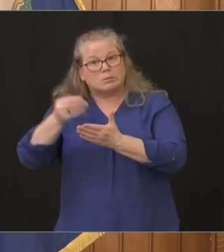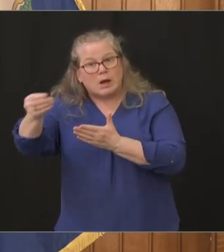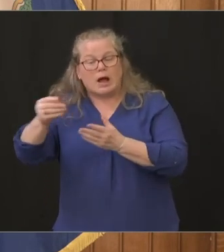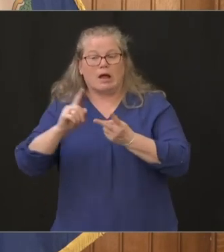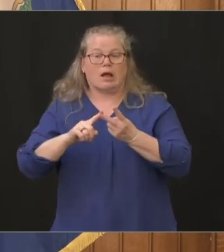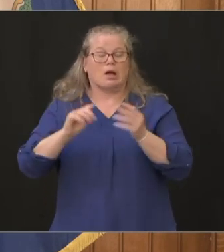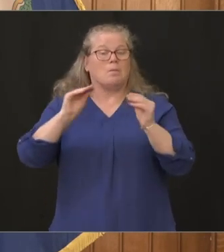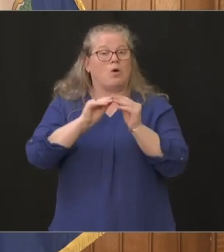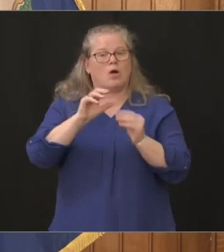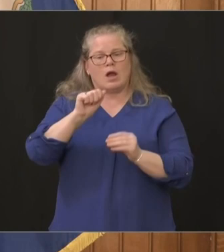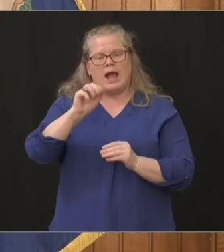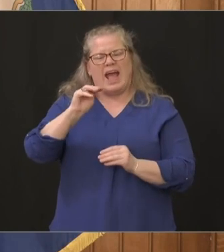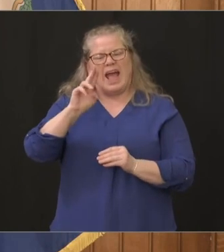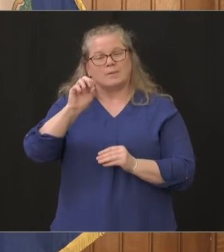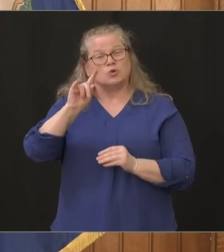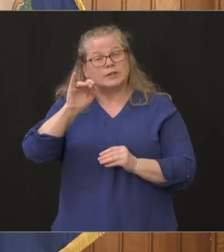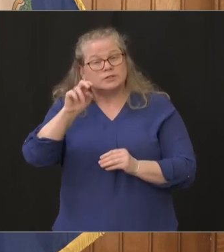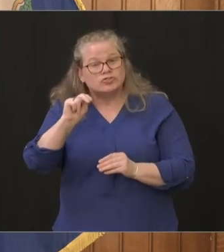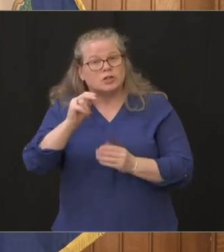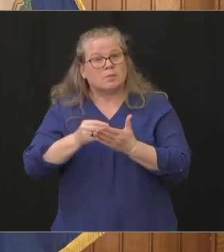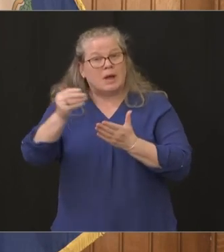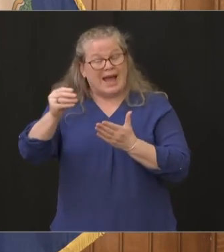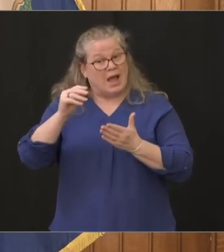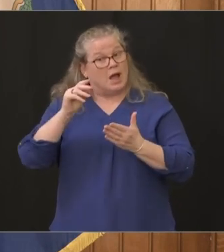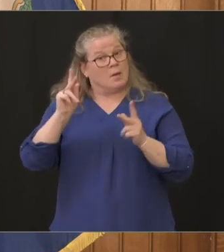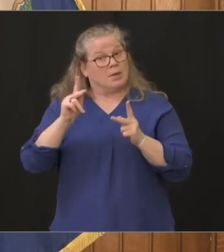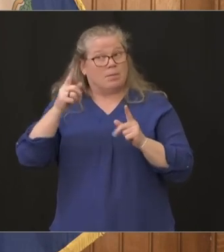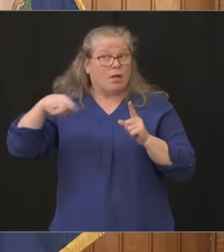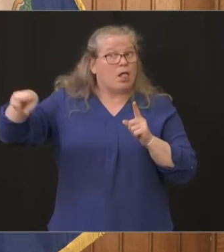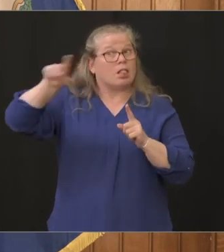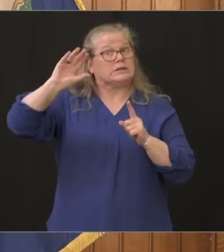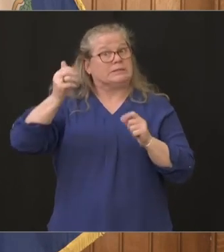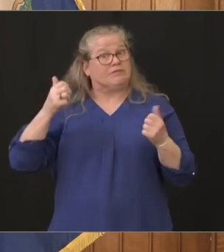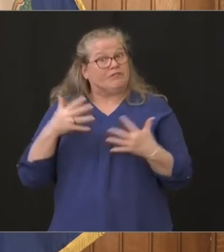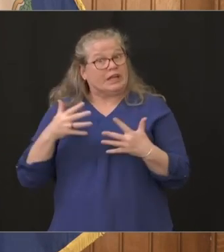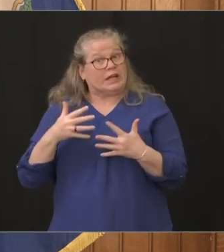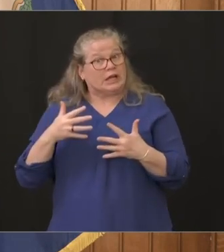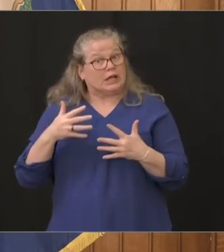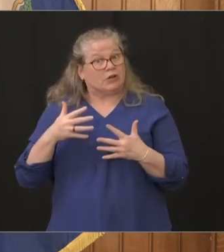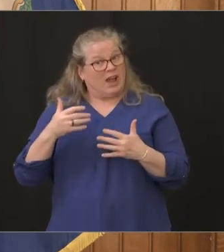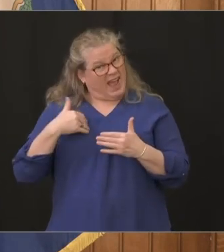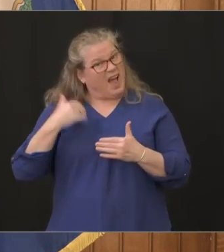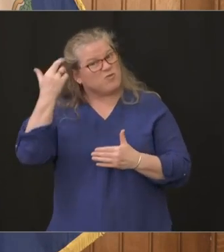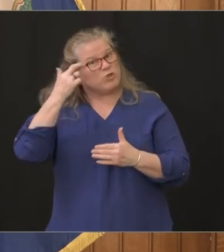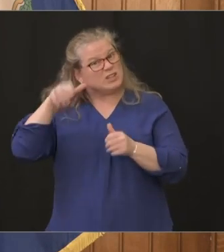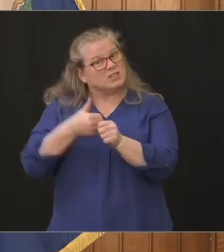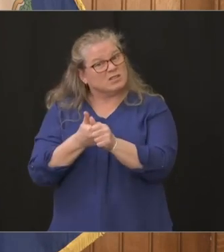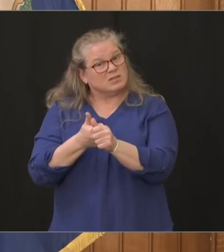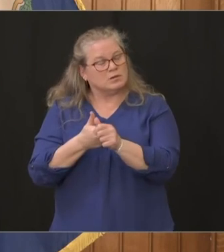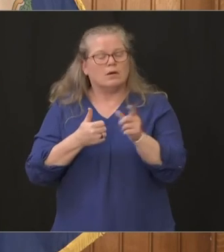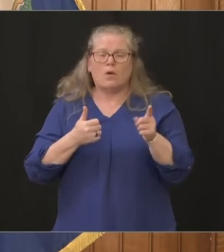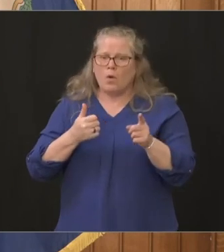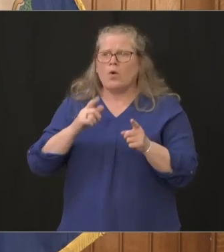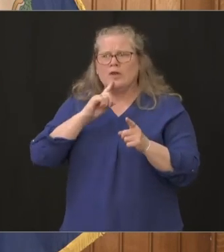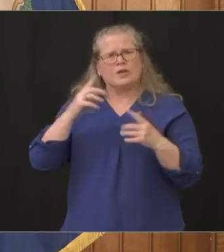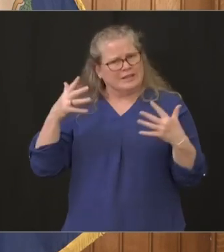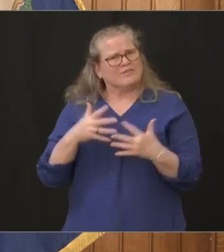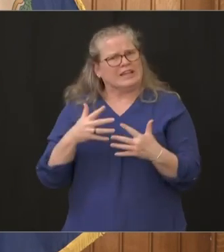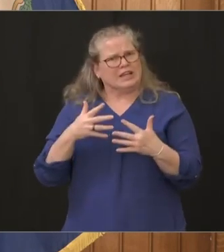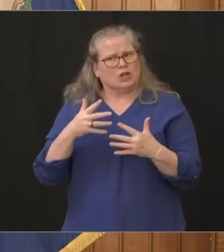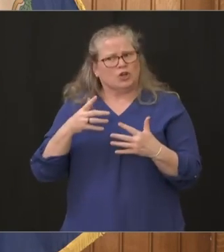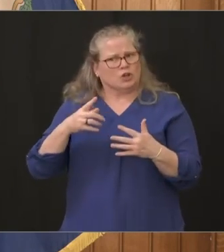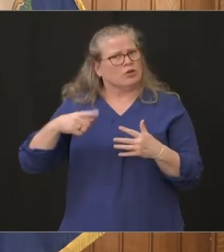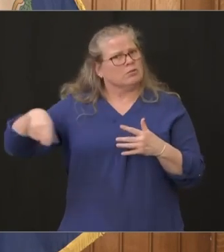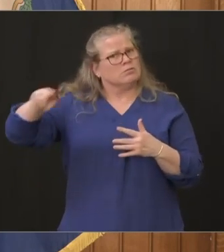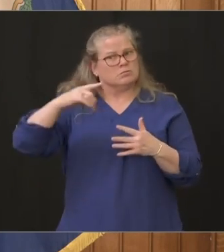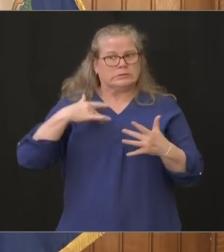fear out there and do you feel it's it's founded on anything look there's fear and anxiety out there um i i feel that i hear that every day i